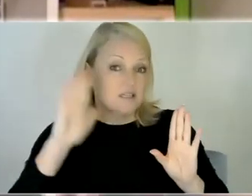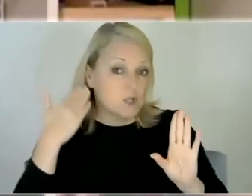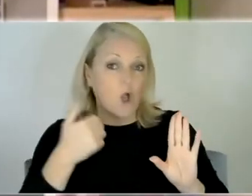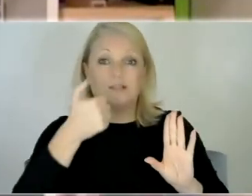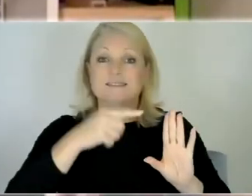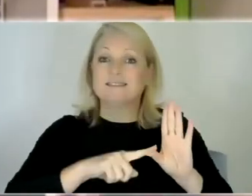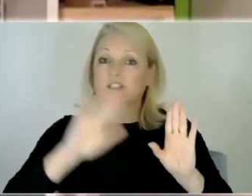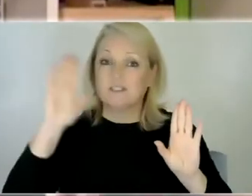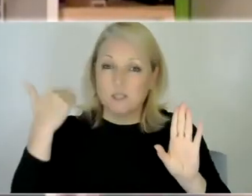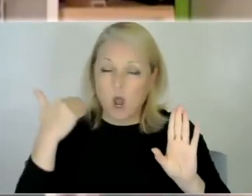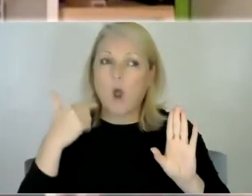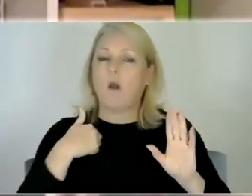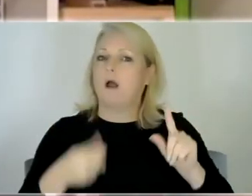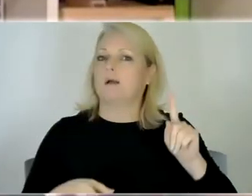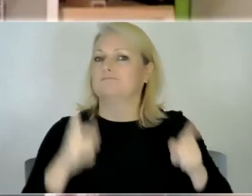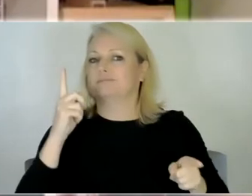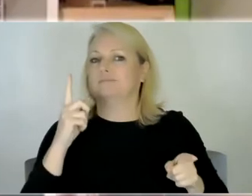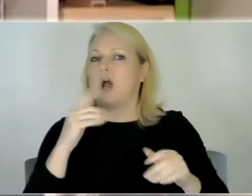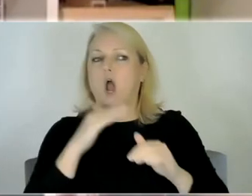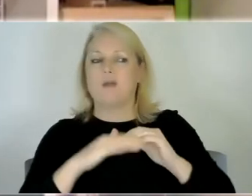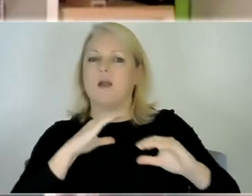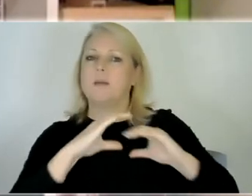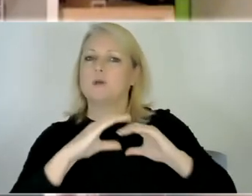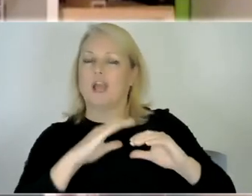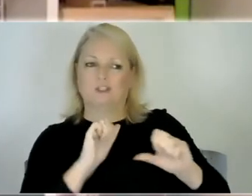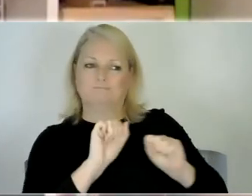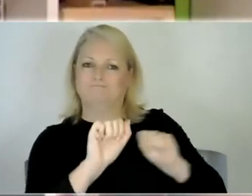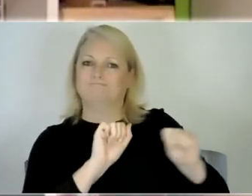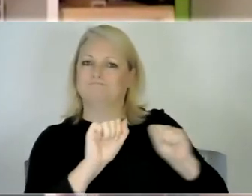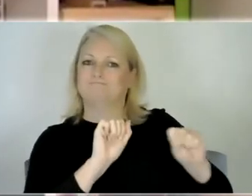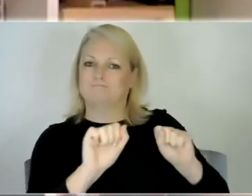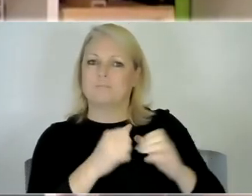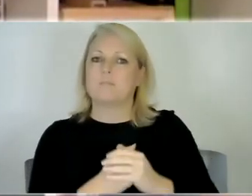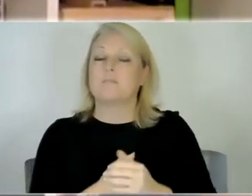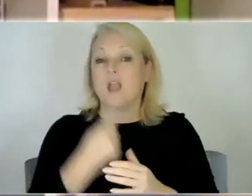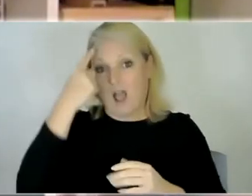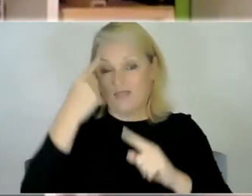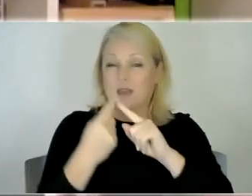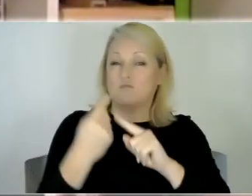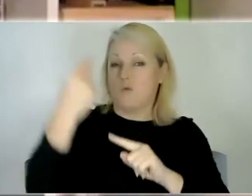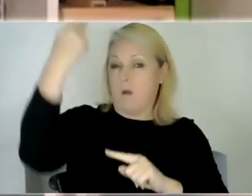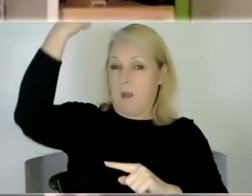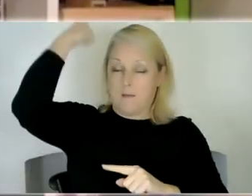i think in the early days we spend a lot of time trying to